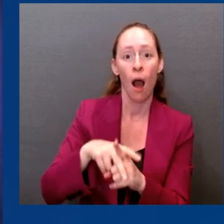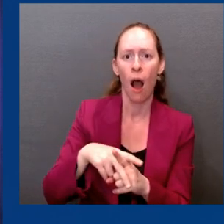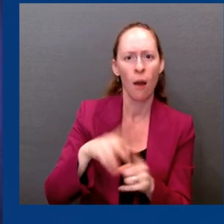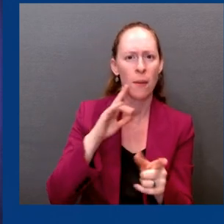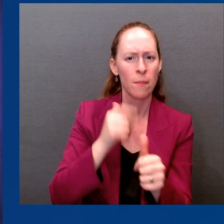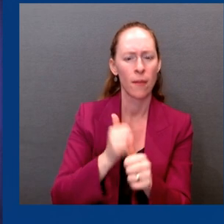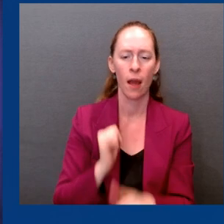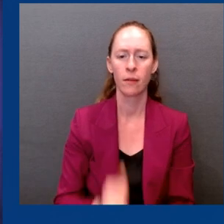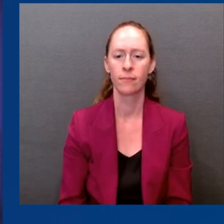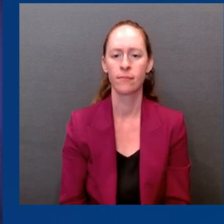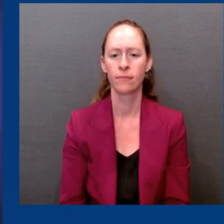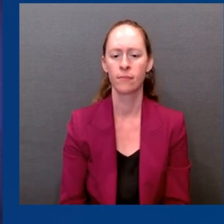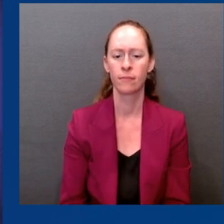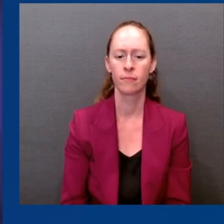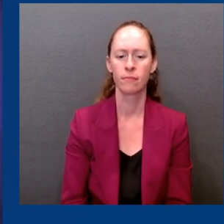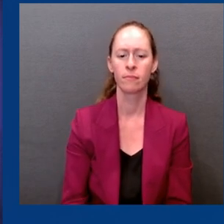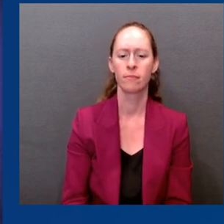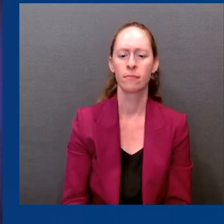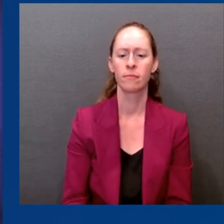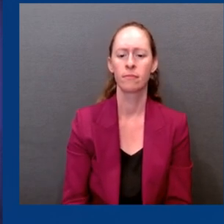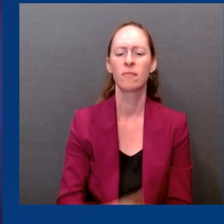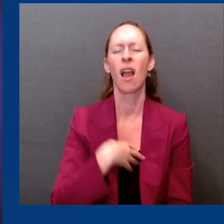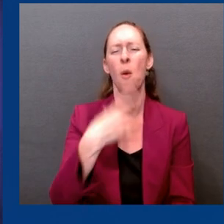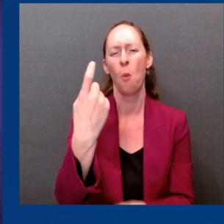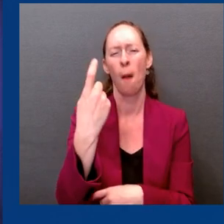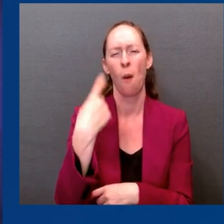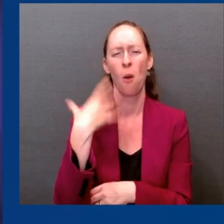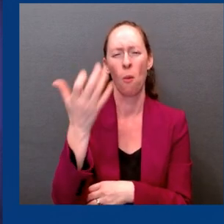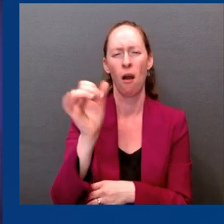certainly learned this during the Omicron wave of last winter,